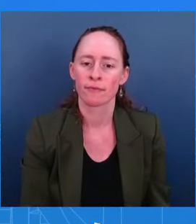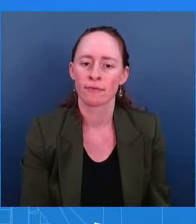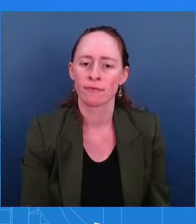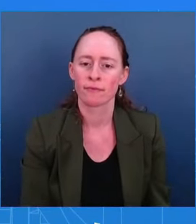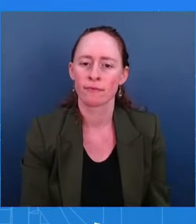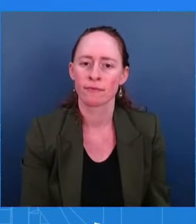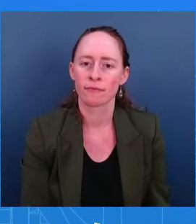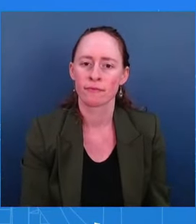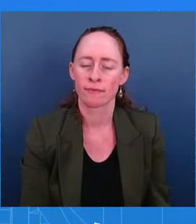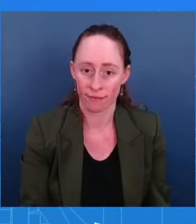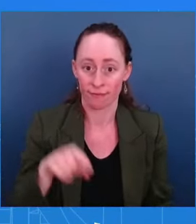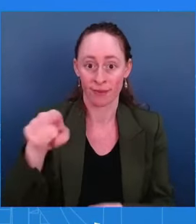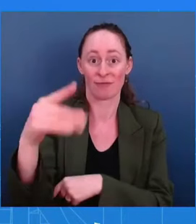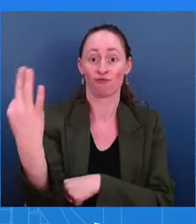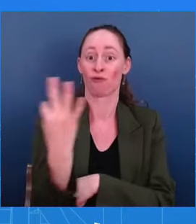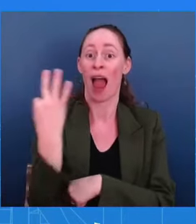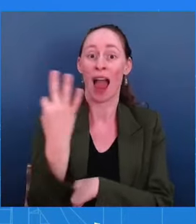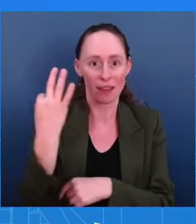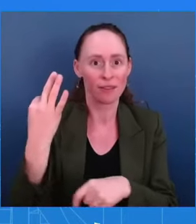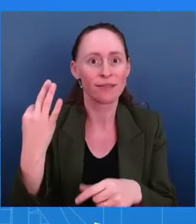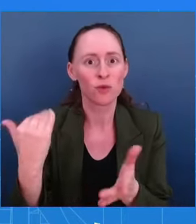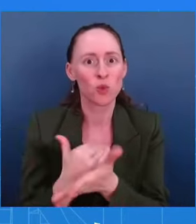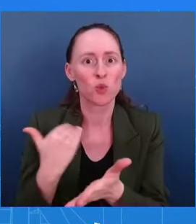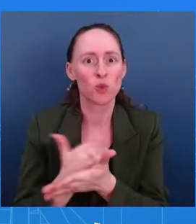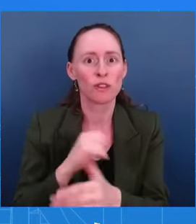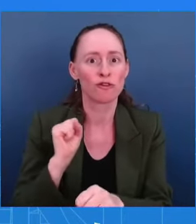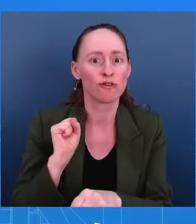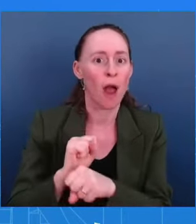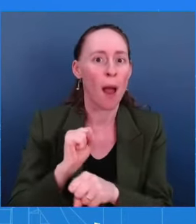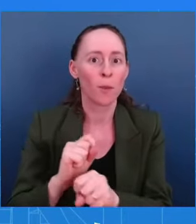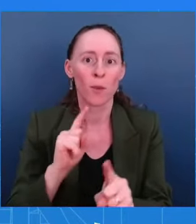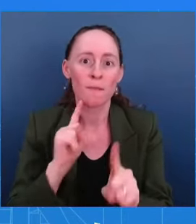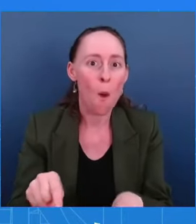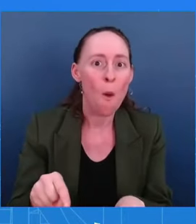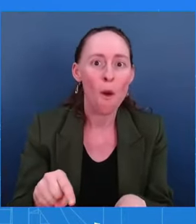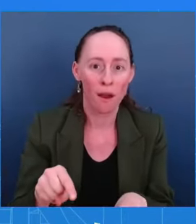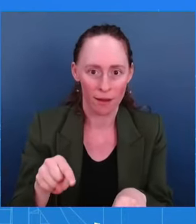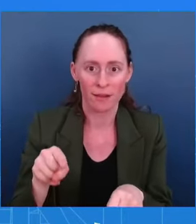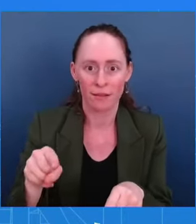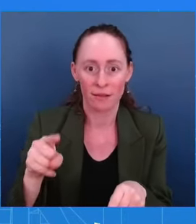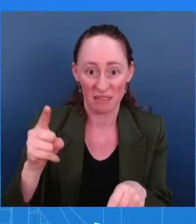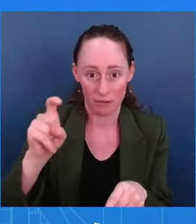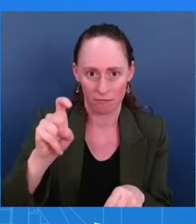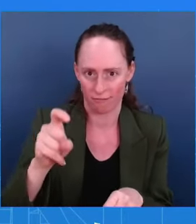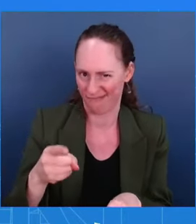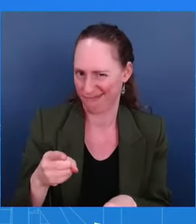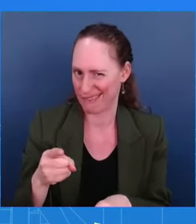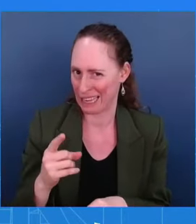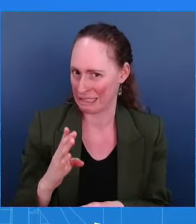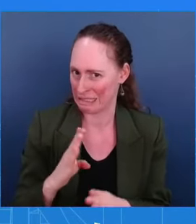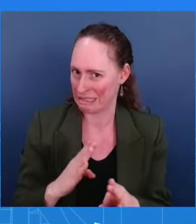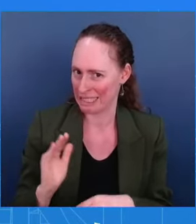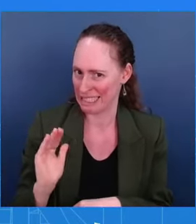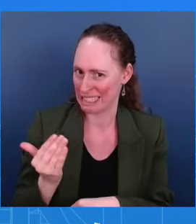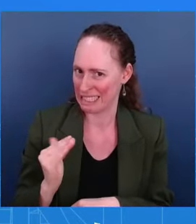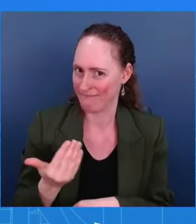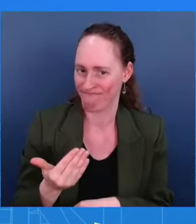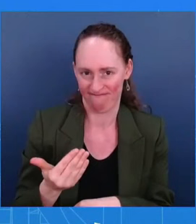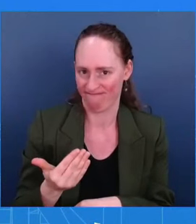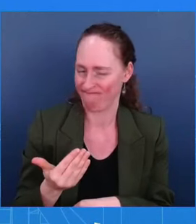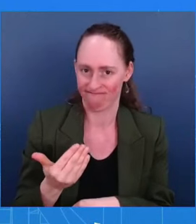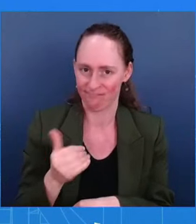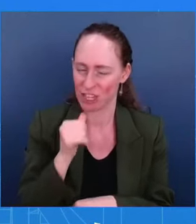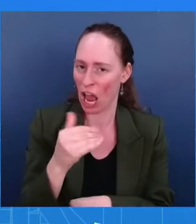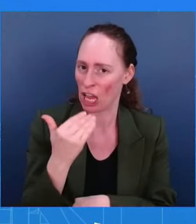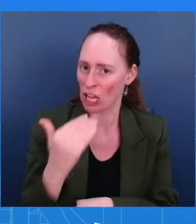Look, I'm not going to get ahead of that. I'm not going to predict. And you know that. We say this all the time. I'm not going to stand here and predict job numbers. What I could